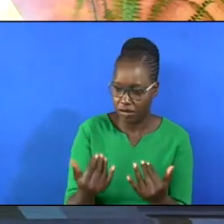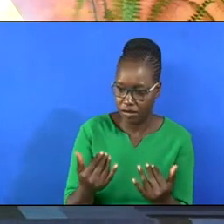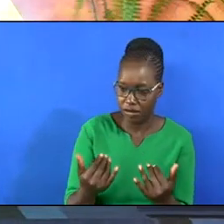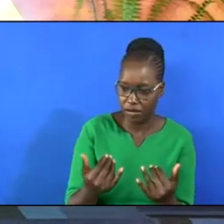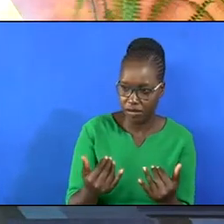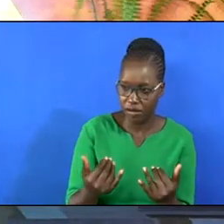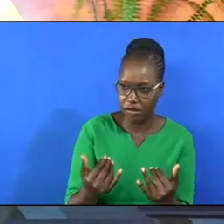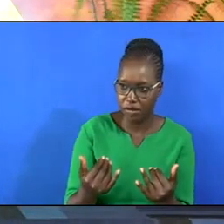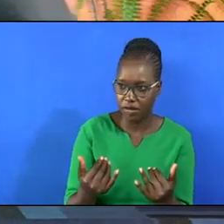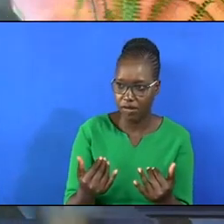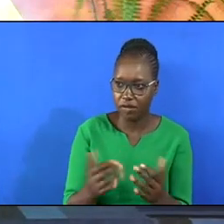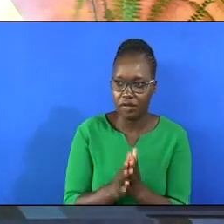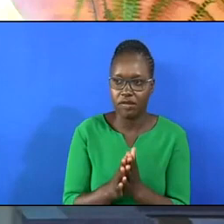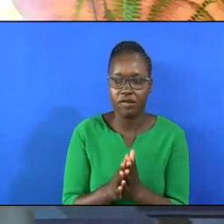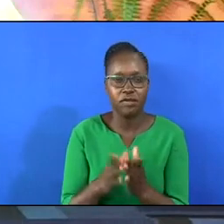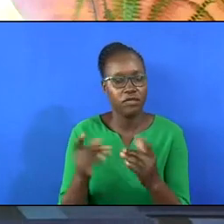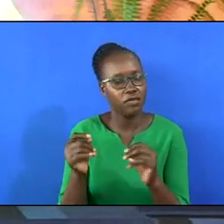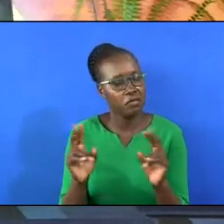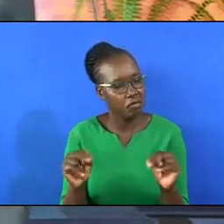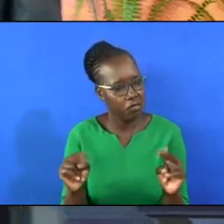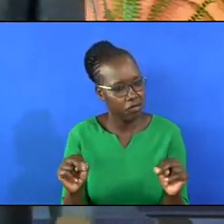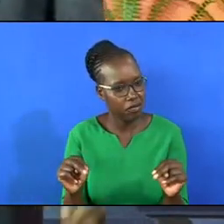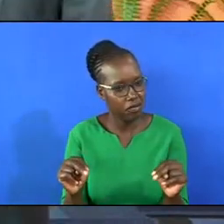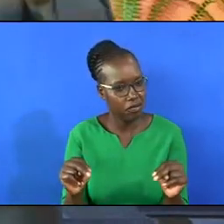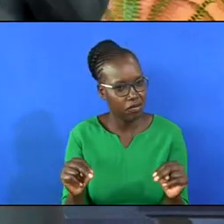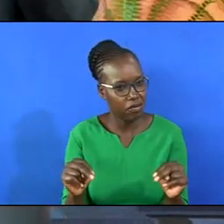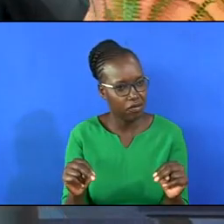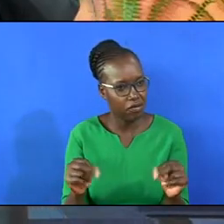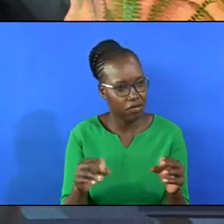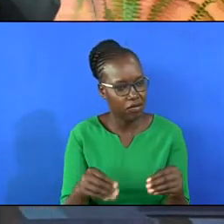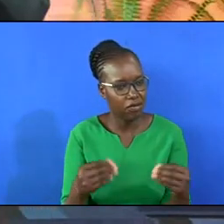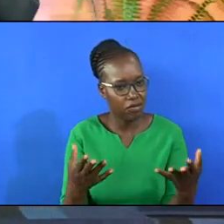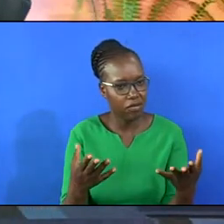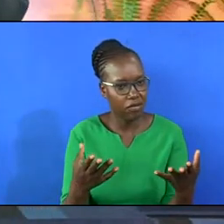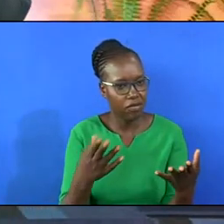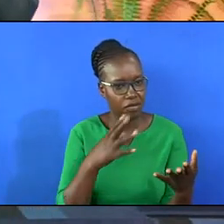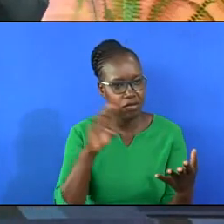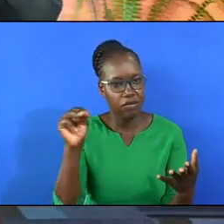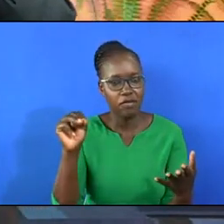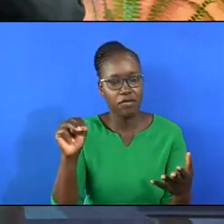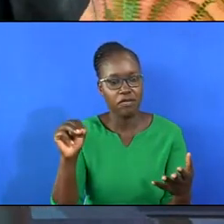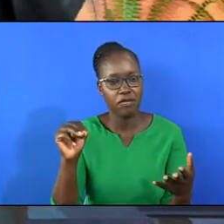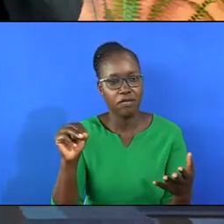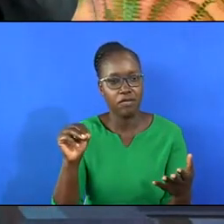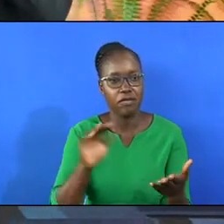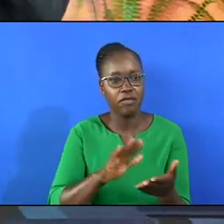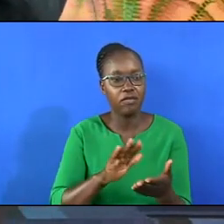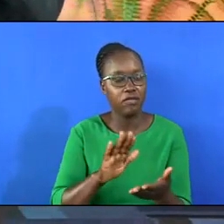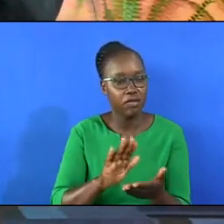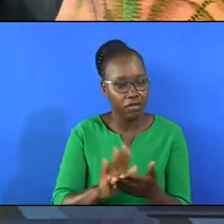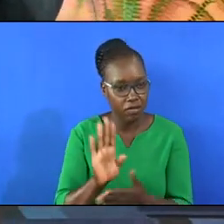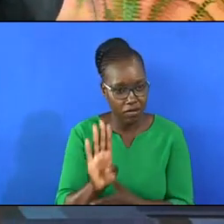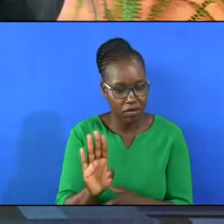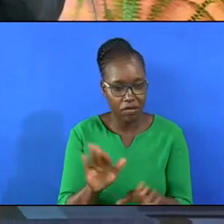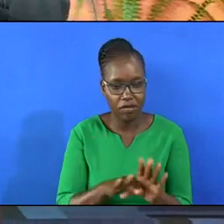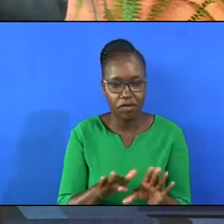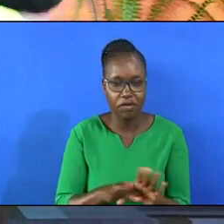goodbye heaven I'm going. No. He gave him to be a member